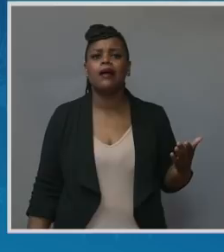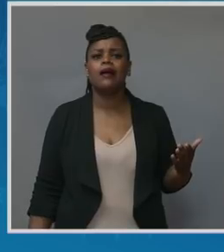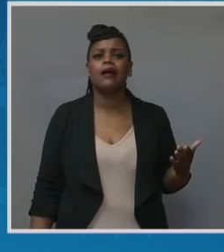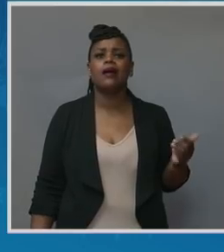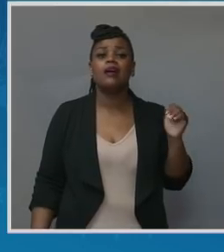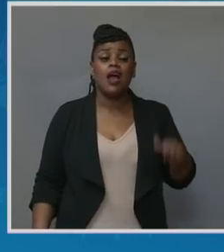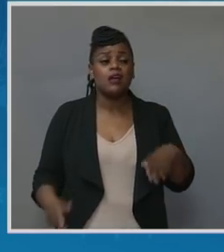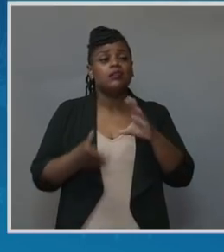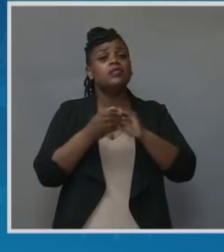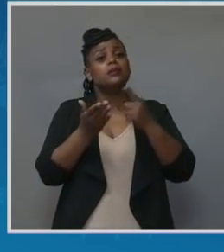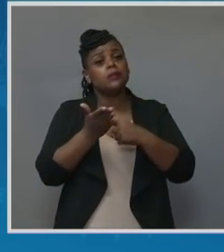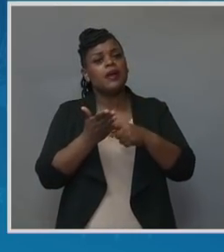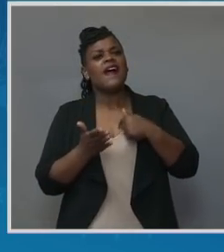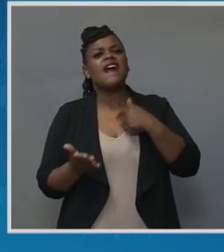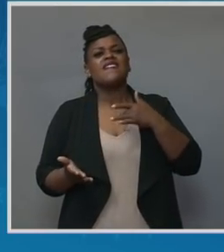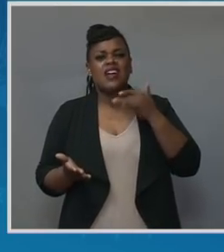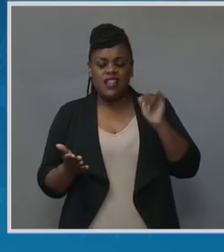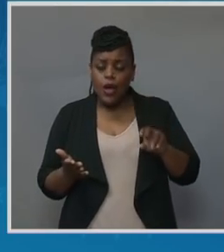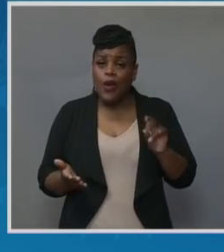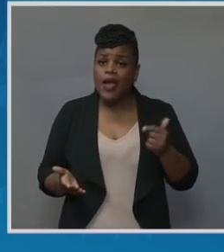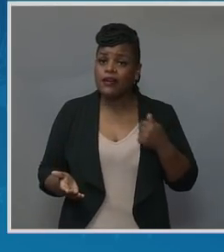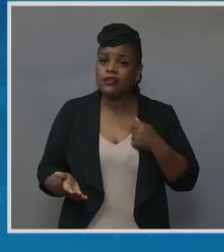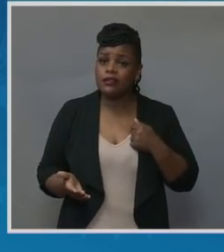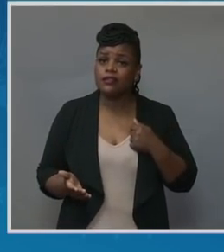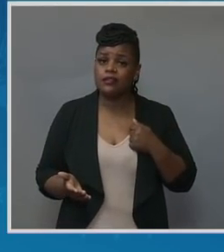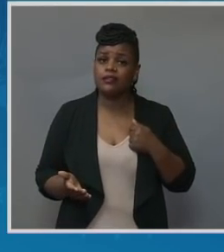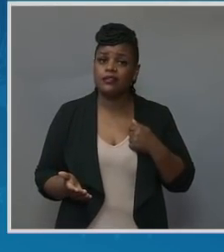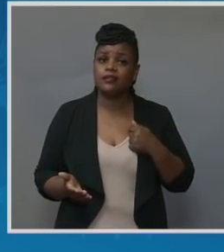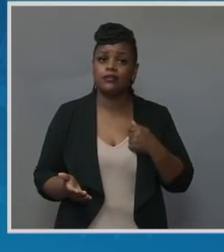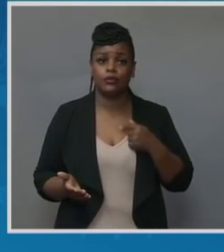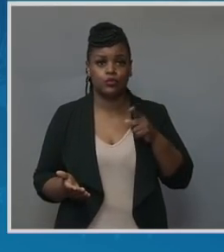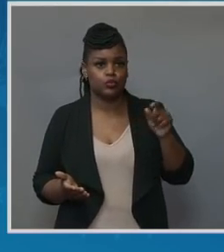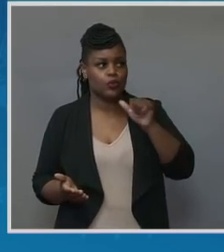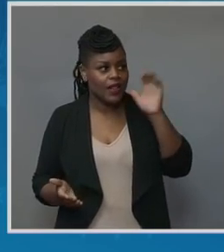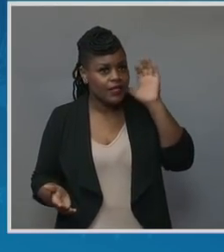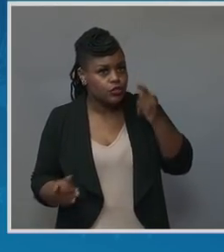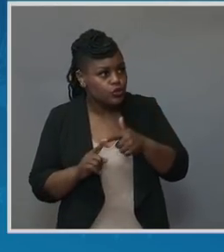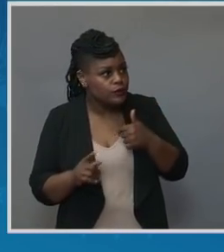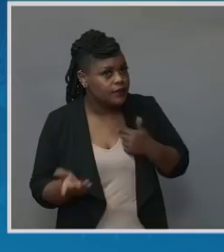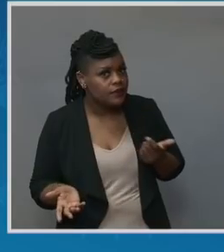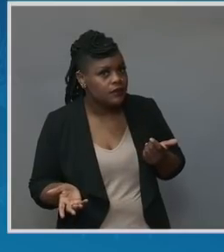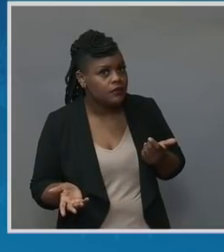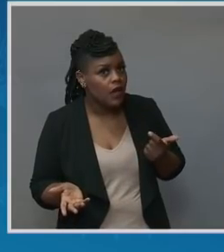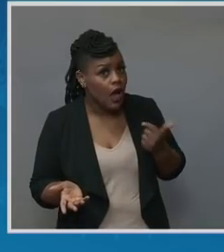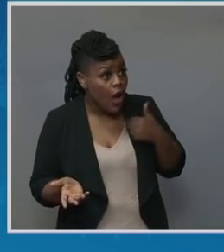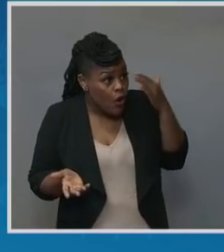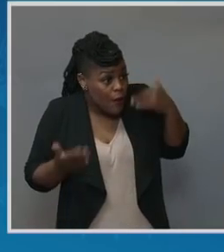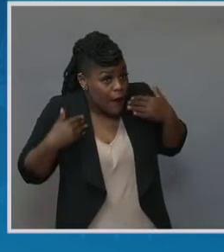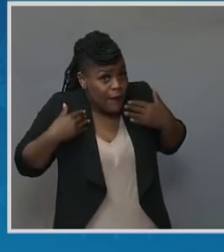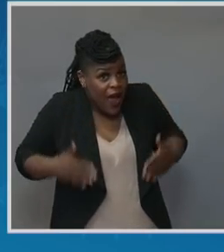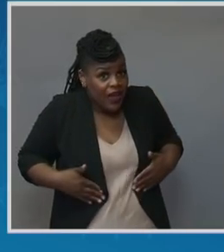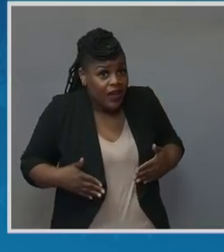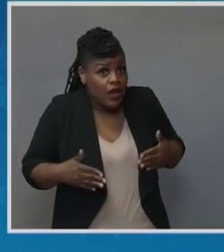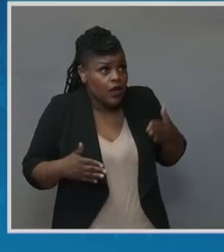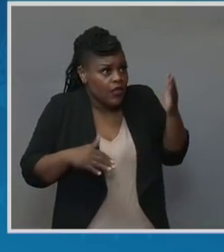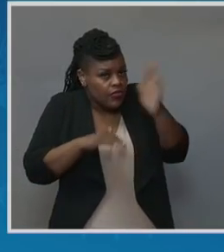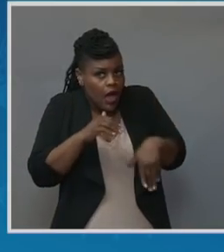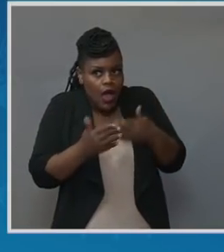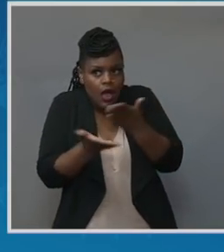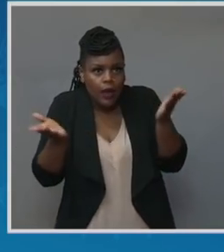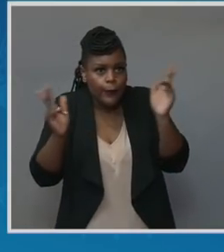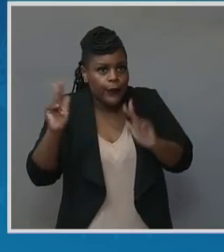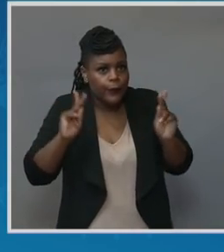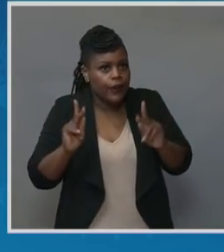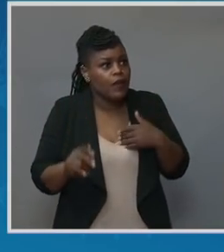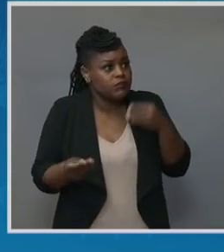felt that way too. You're not listening to me. I know my body better than anyone. I'm telling you that there's some concerns.